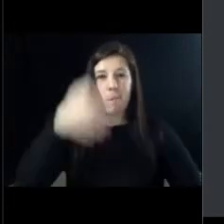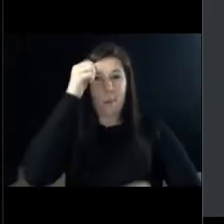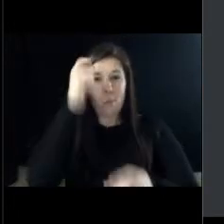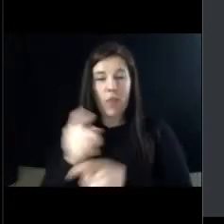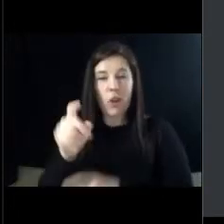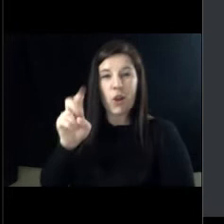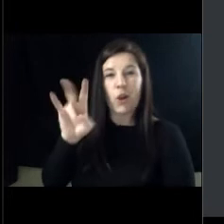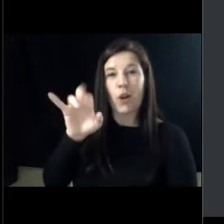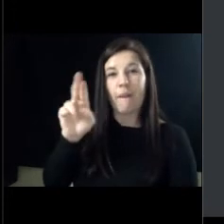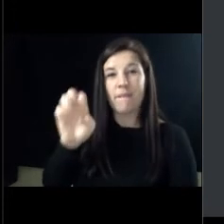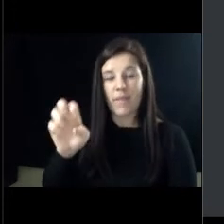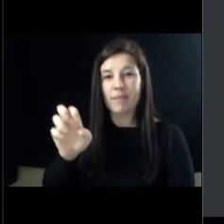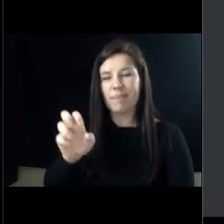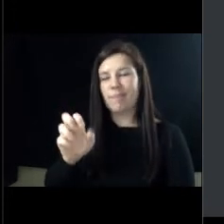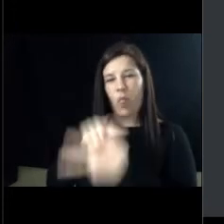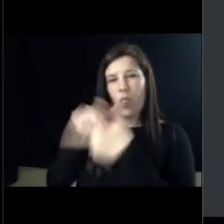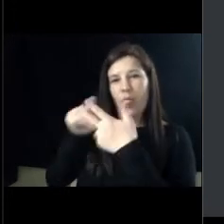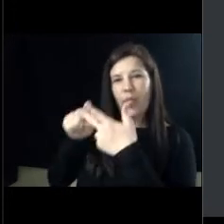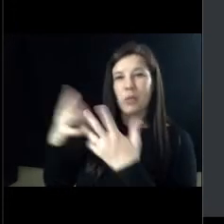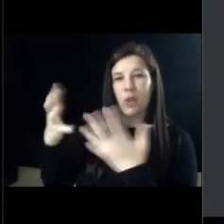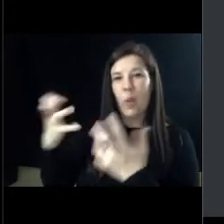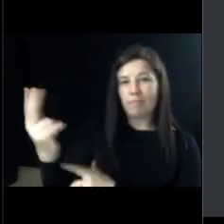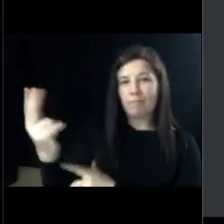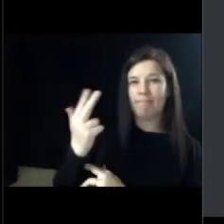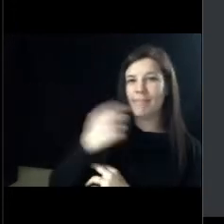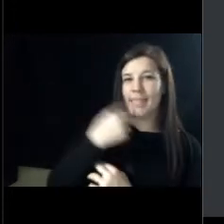they're all three of them are going to say a few things. I appreciate y'all.